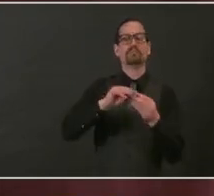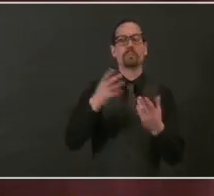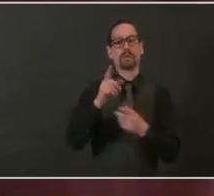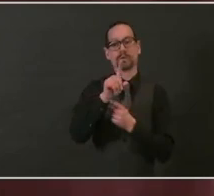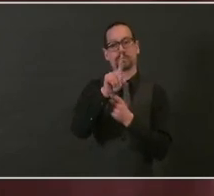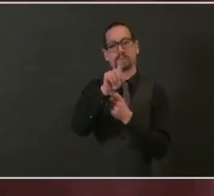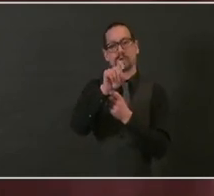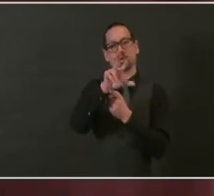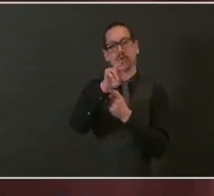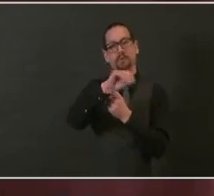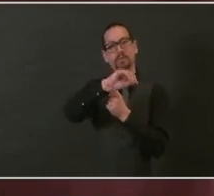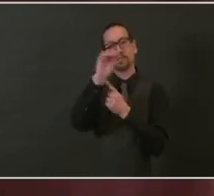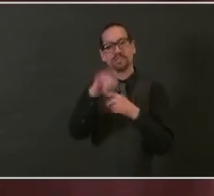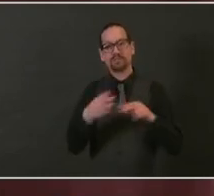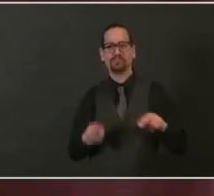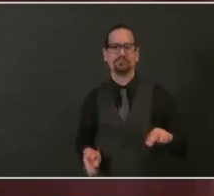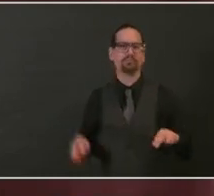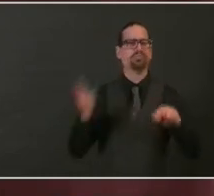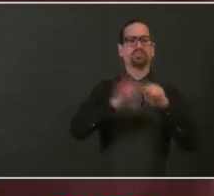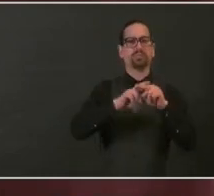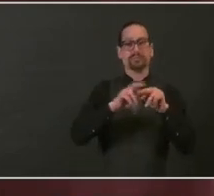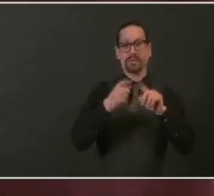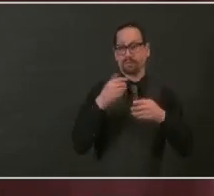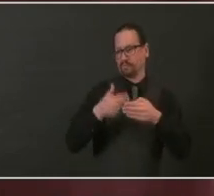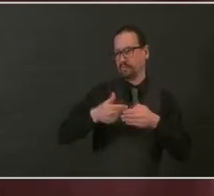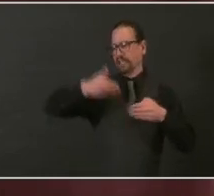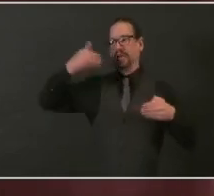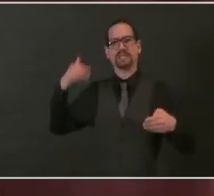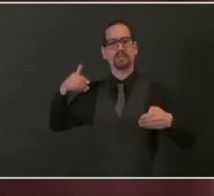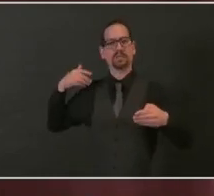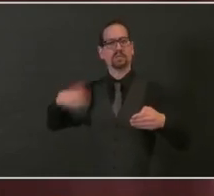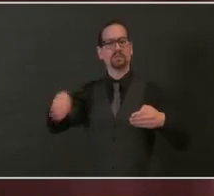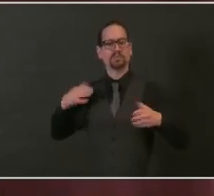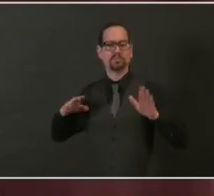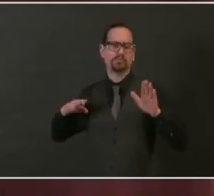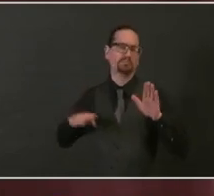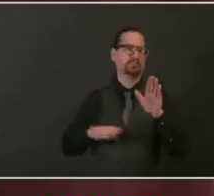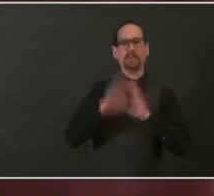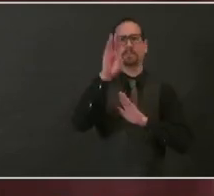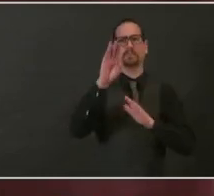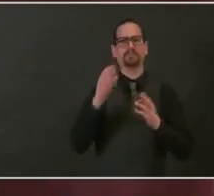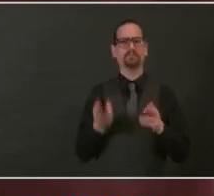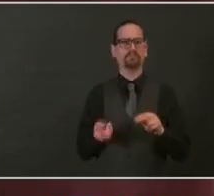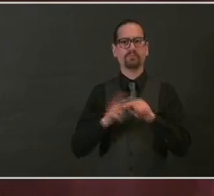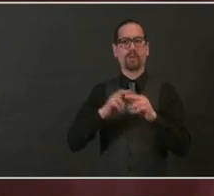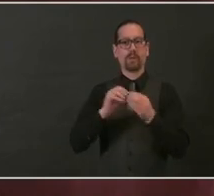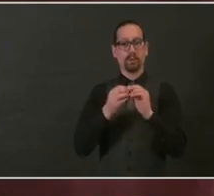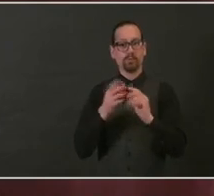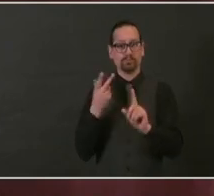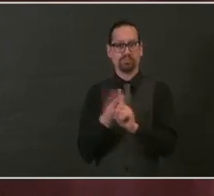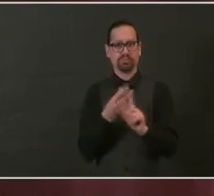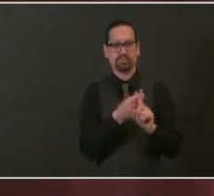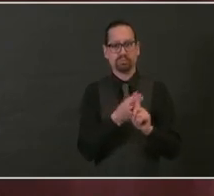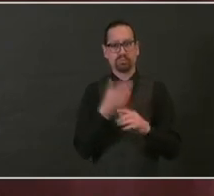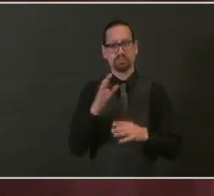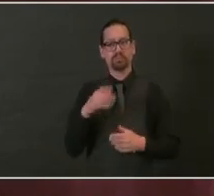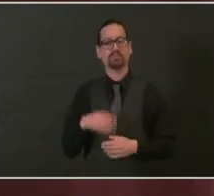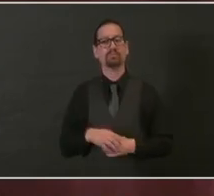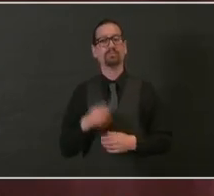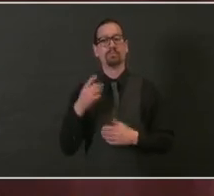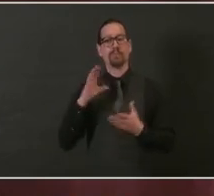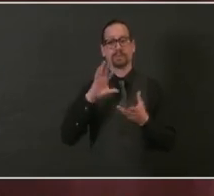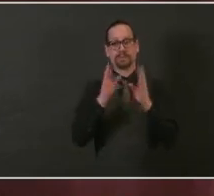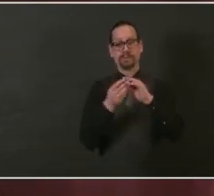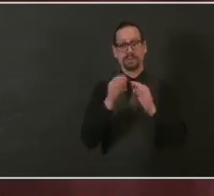January over a seven-day average. We're now administering more than 6,600 doses a day